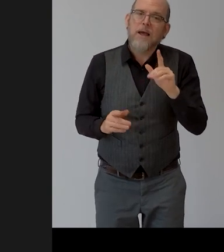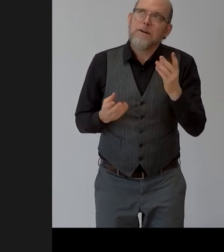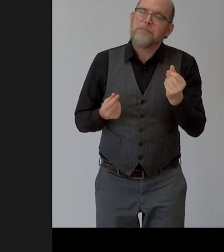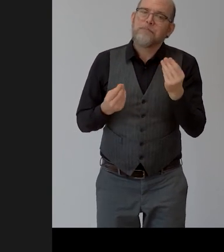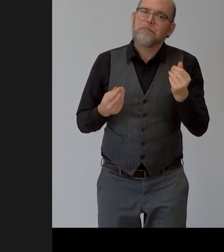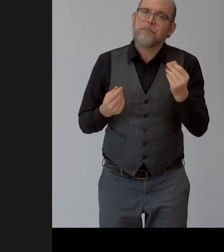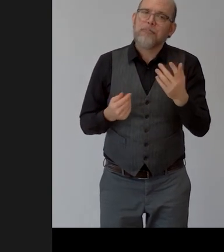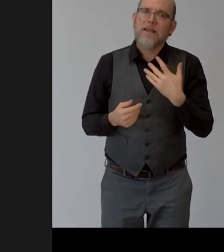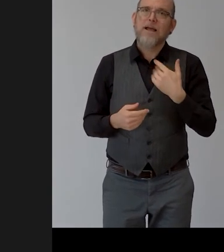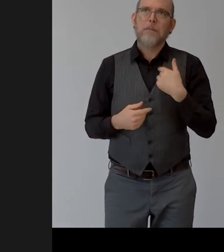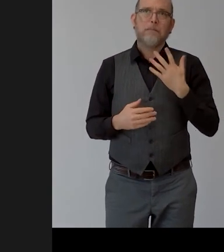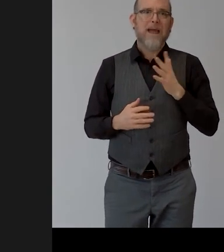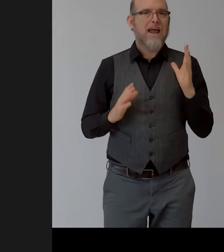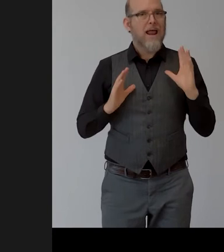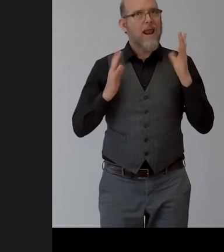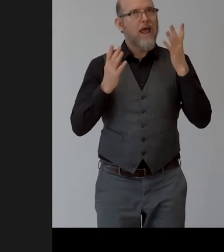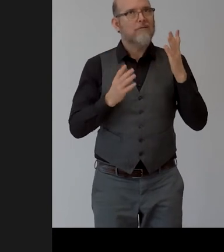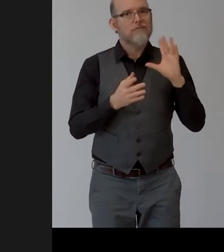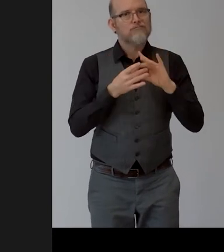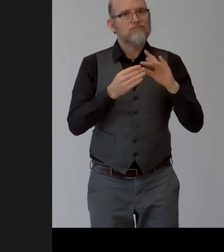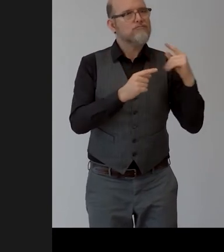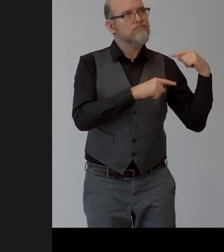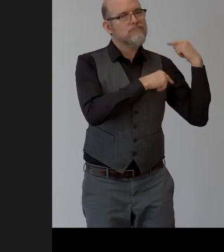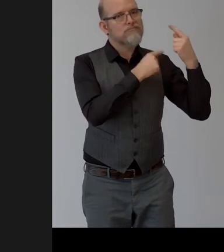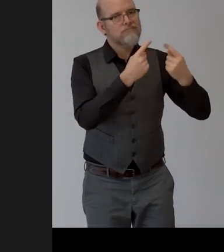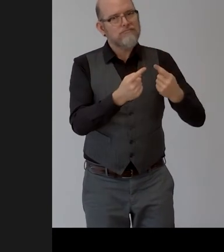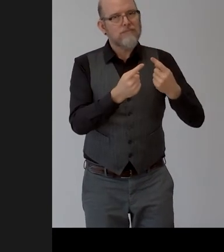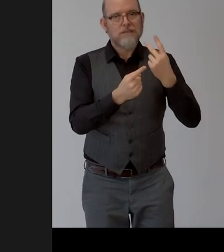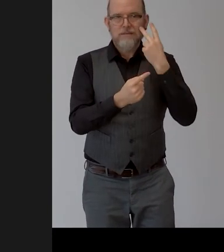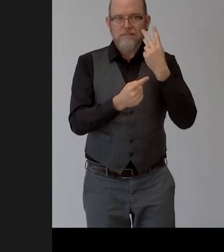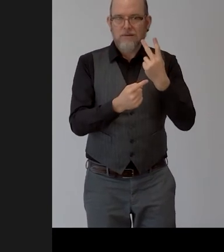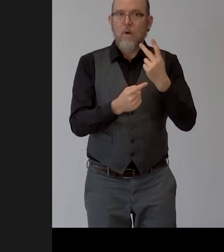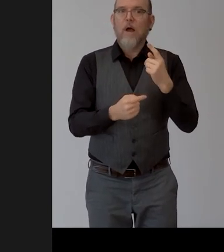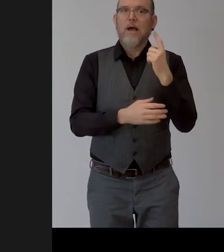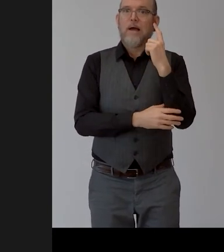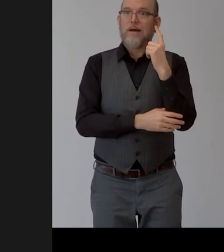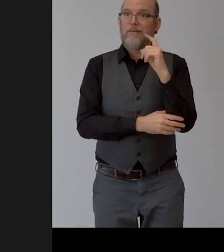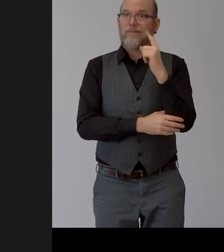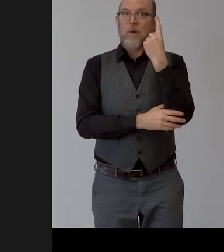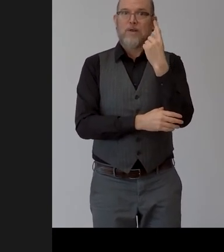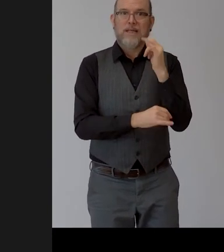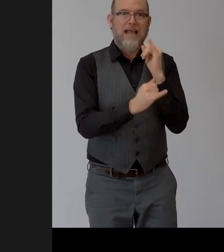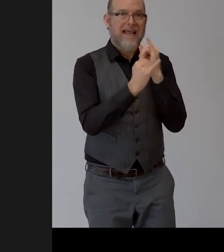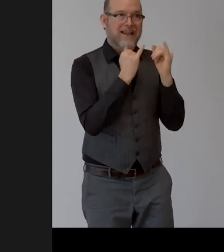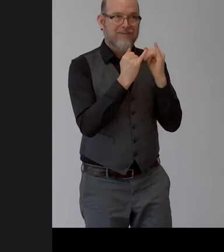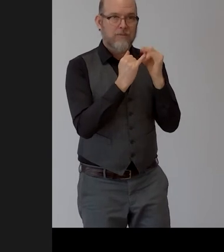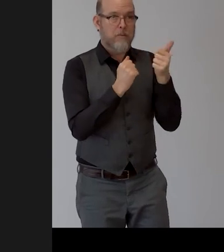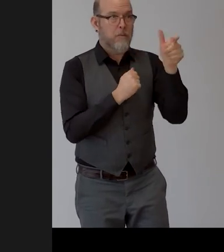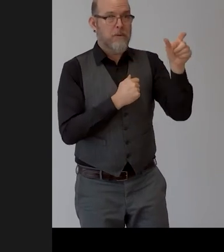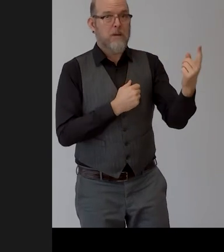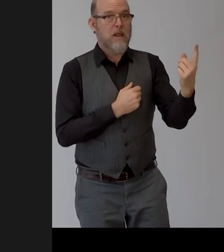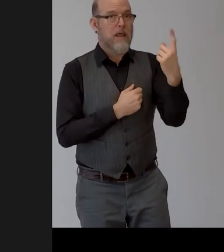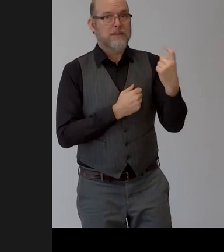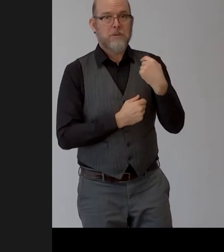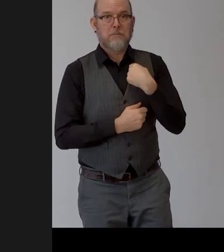can be easier for me if only in the beginning of the interview someone would ask me are you dealing with with